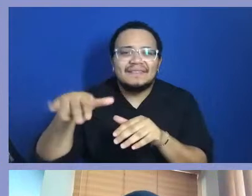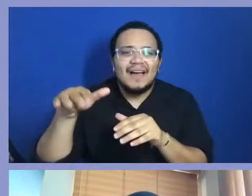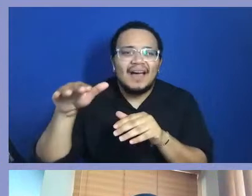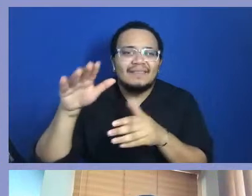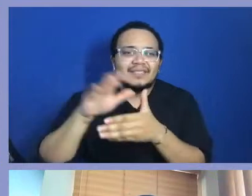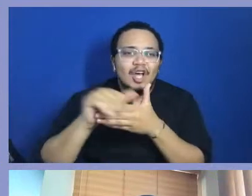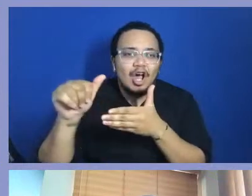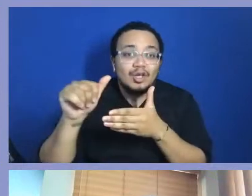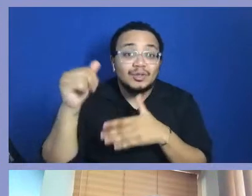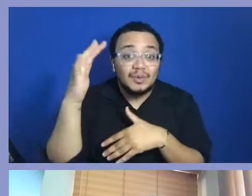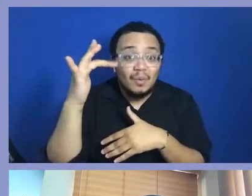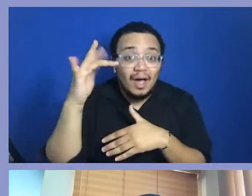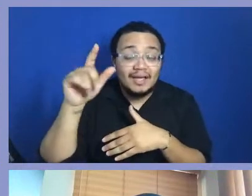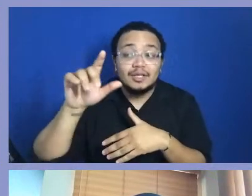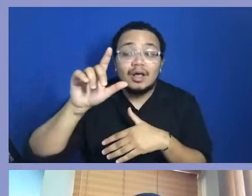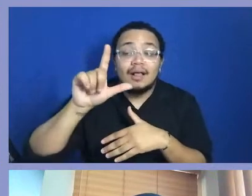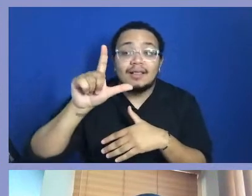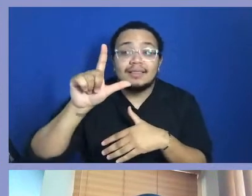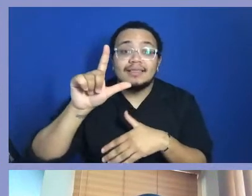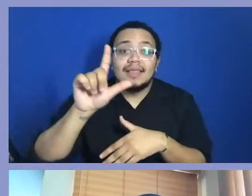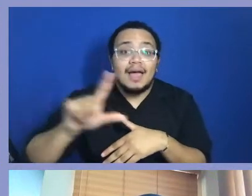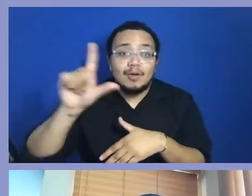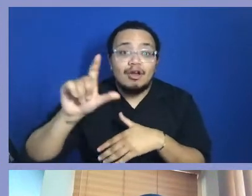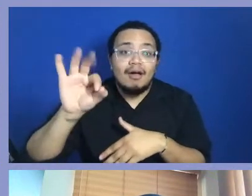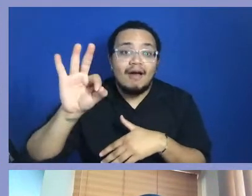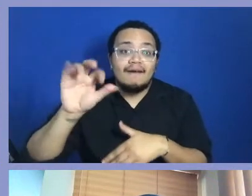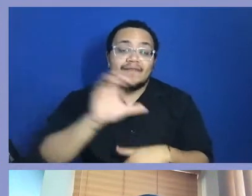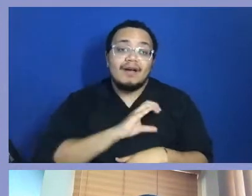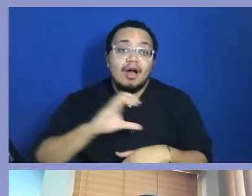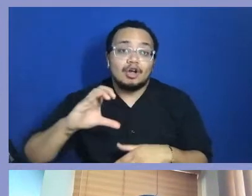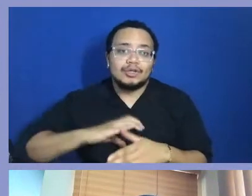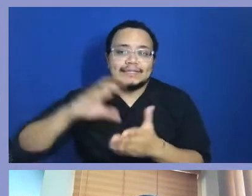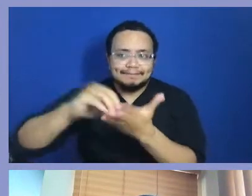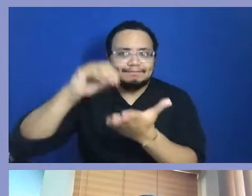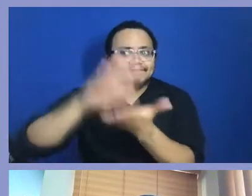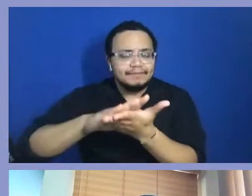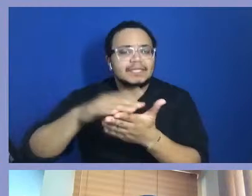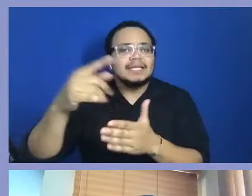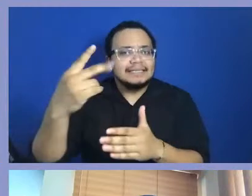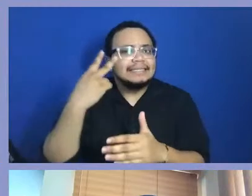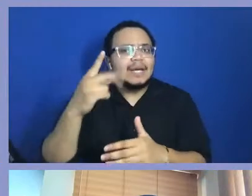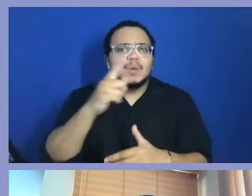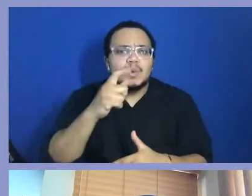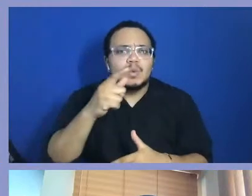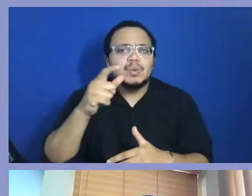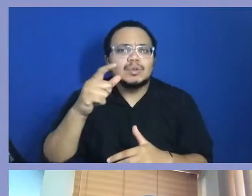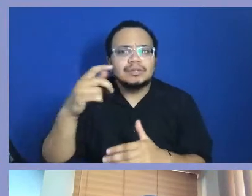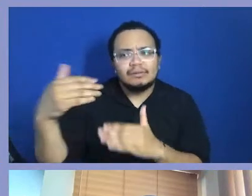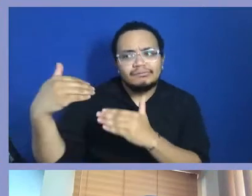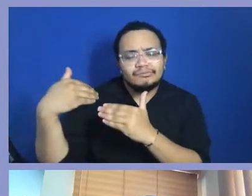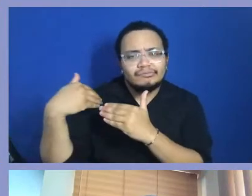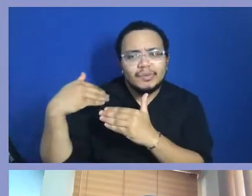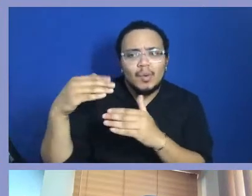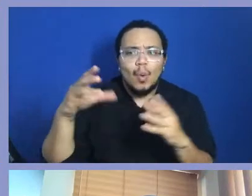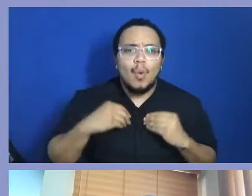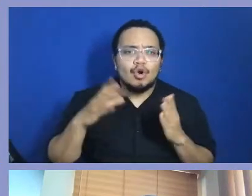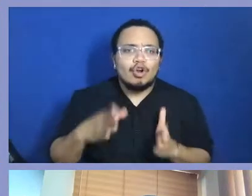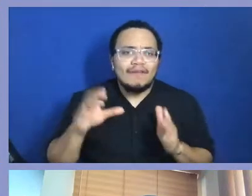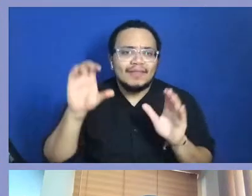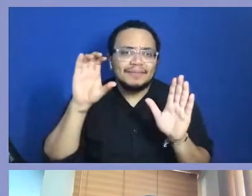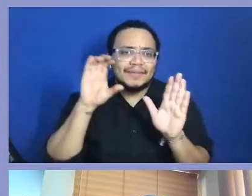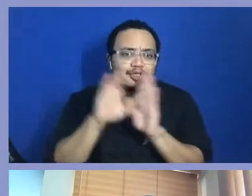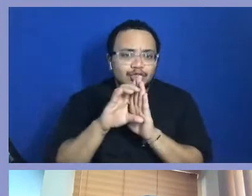this. Because otherwise, if you got a problem with somebody go to court and you didn't copyright it, you out. Okay? That's the first thing.